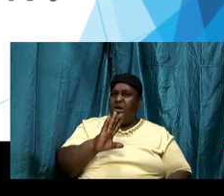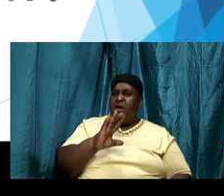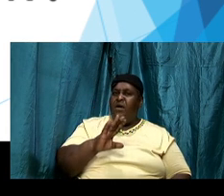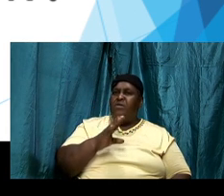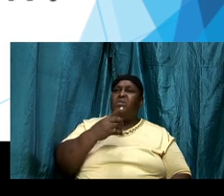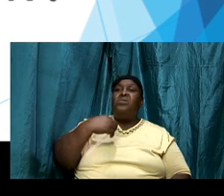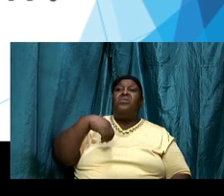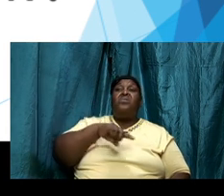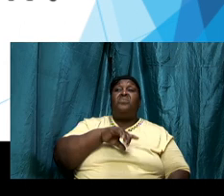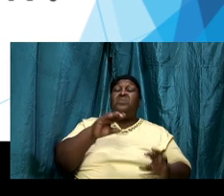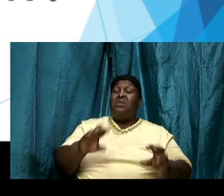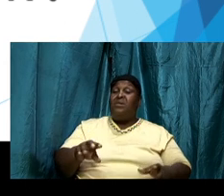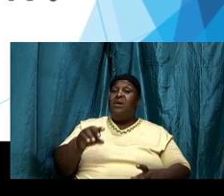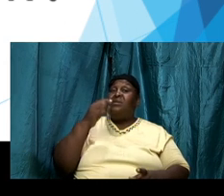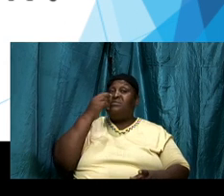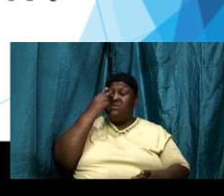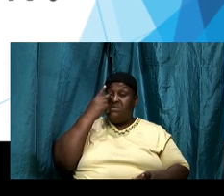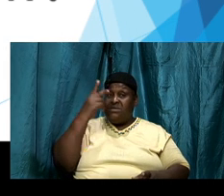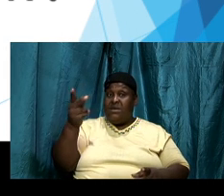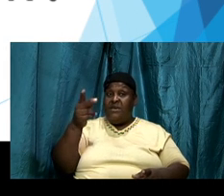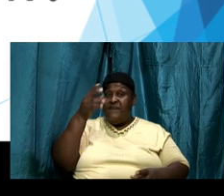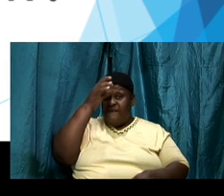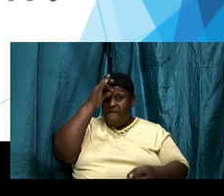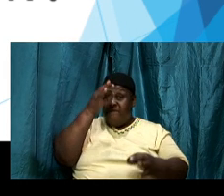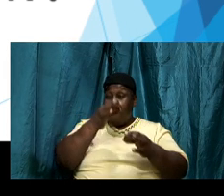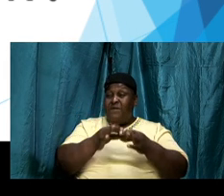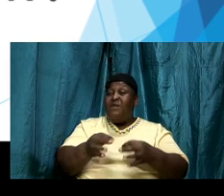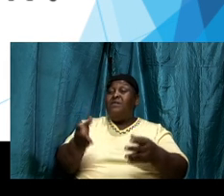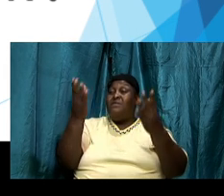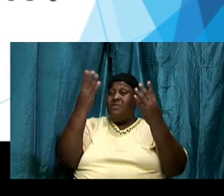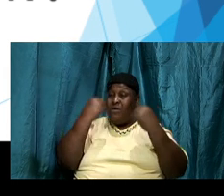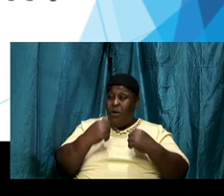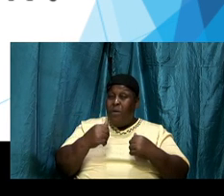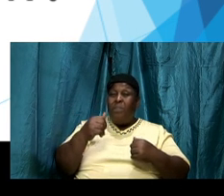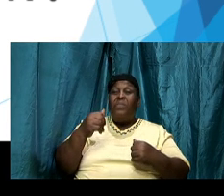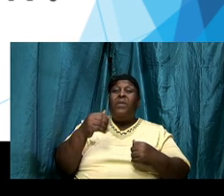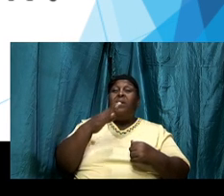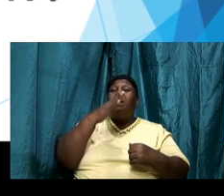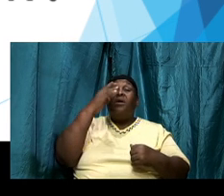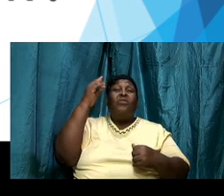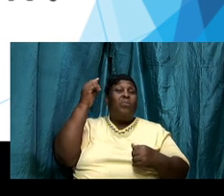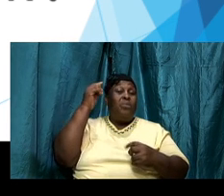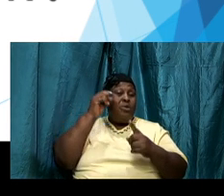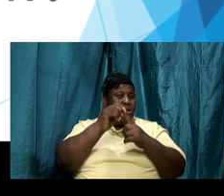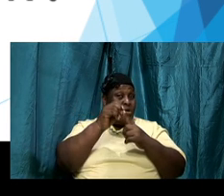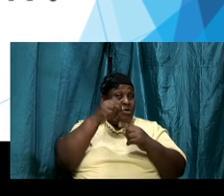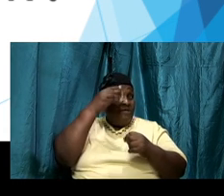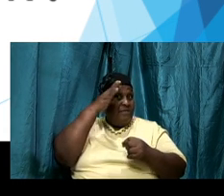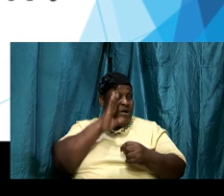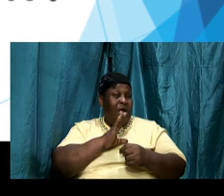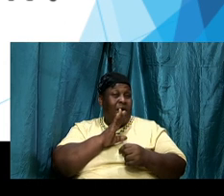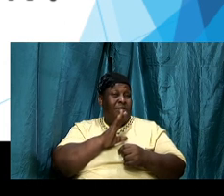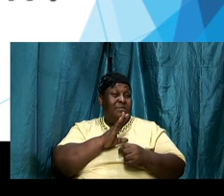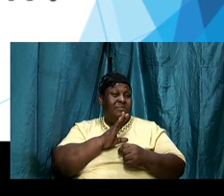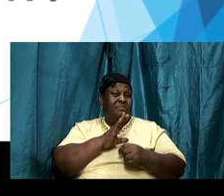ultimately by the word of God and I